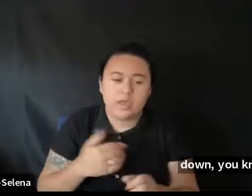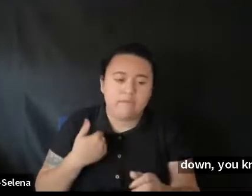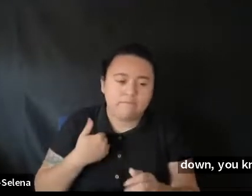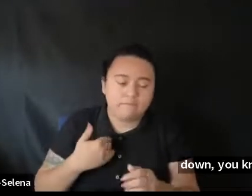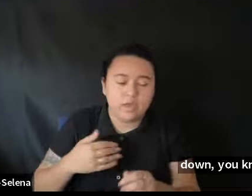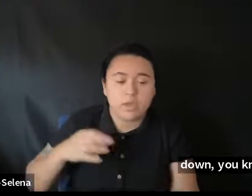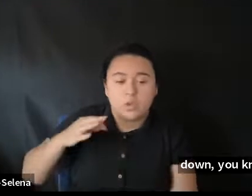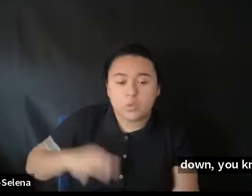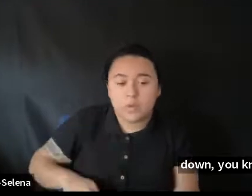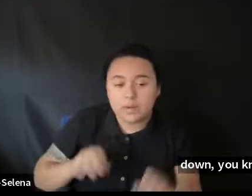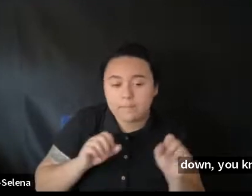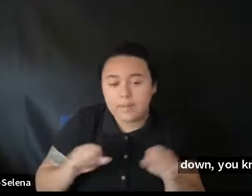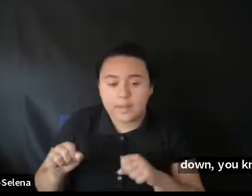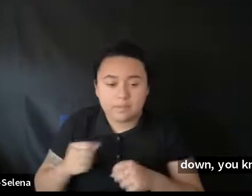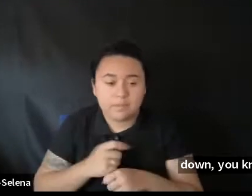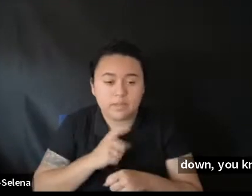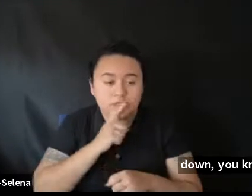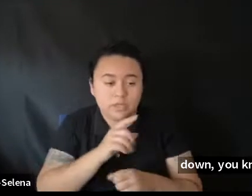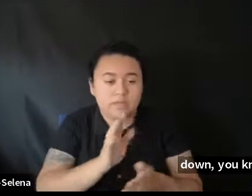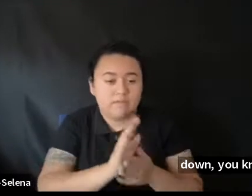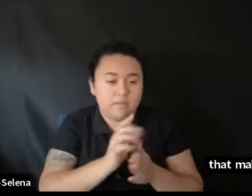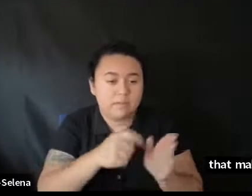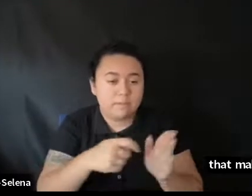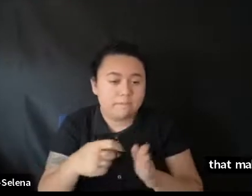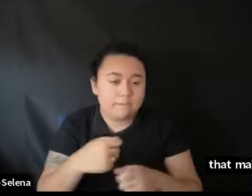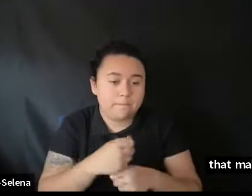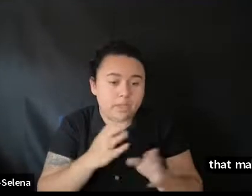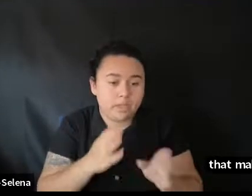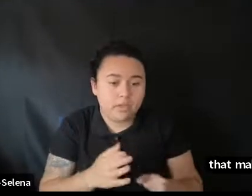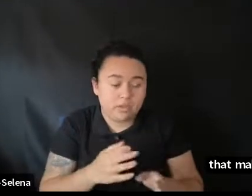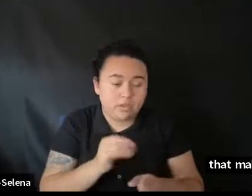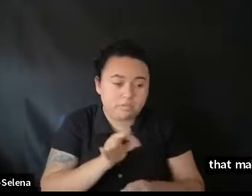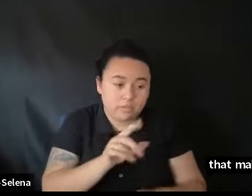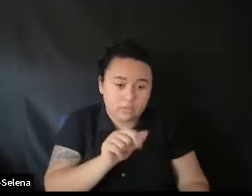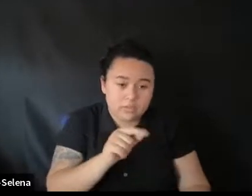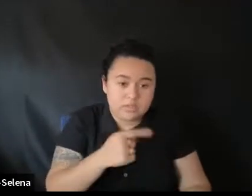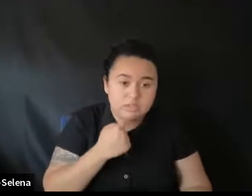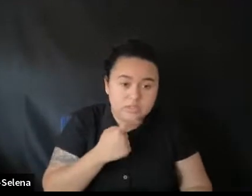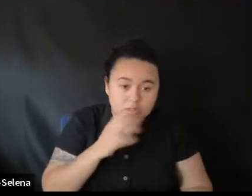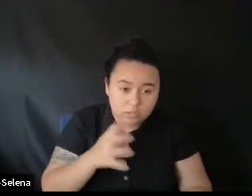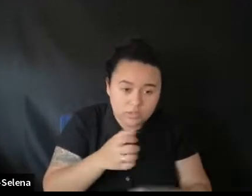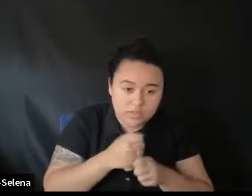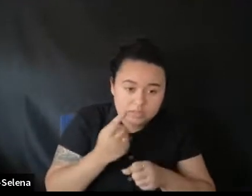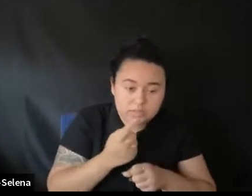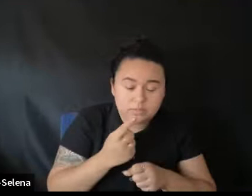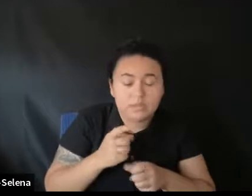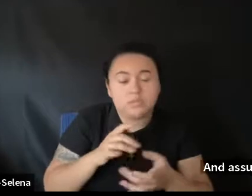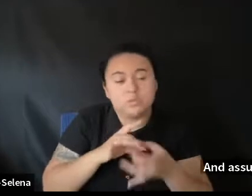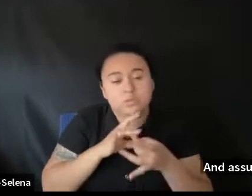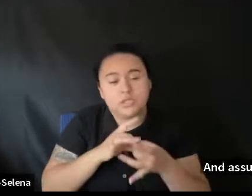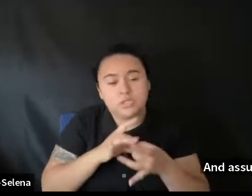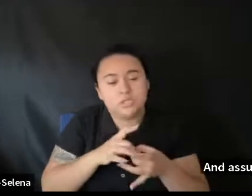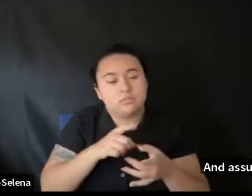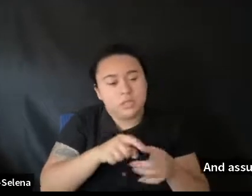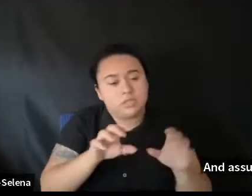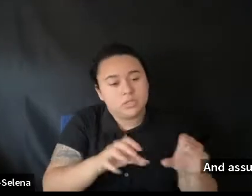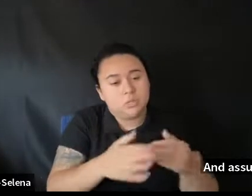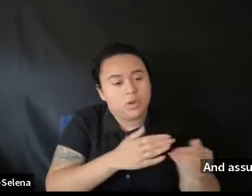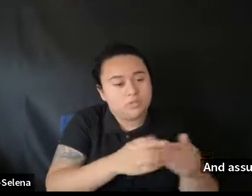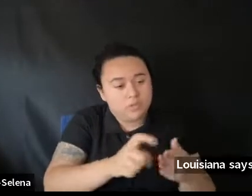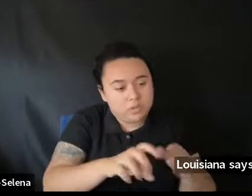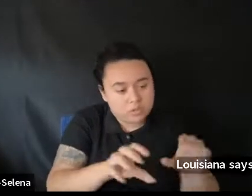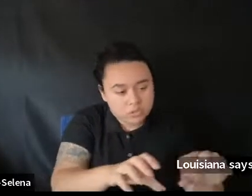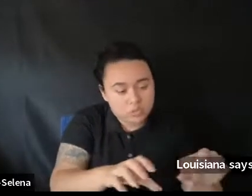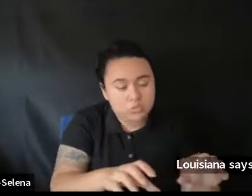you. The filmmaker. That if Louisiana says. You're going to get something. And you do every. Again. It's a. It's a relationship. You've got to do. What you need to do.